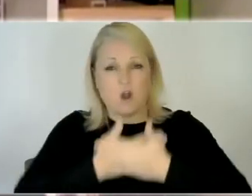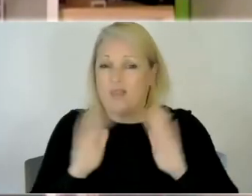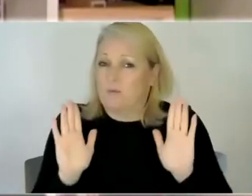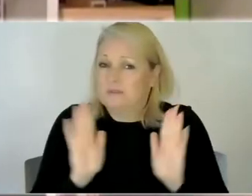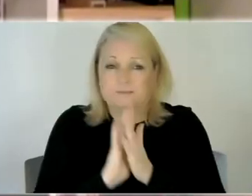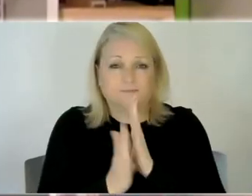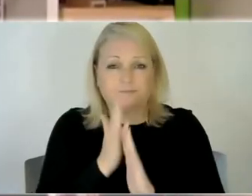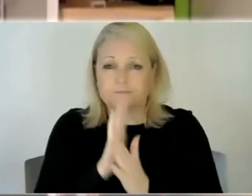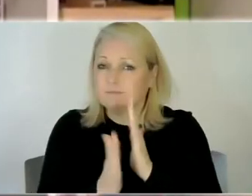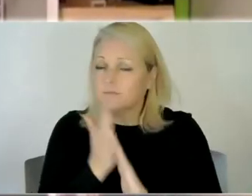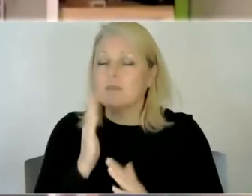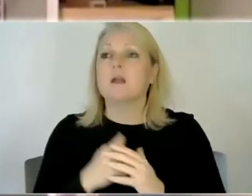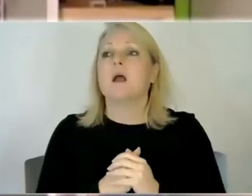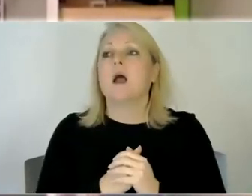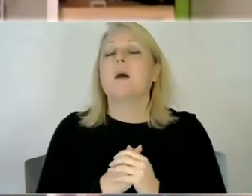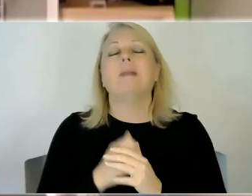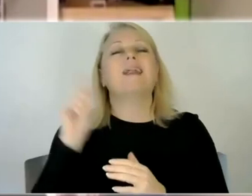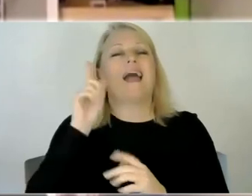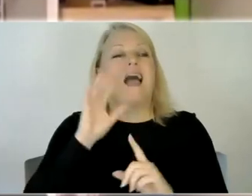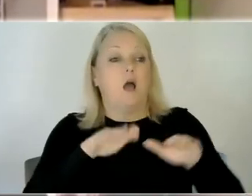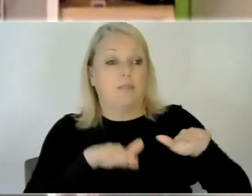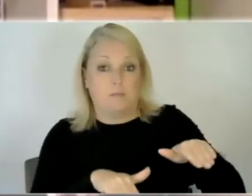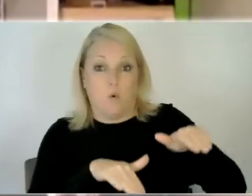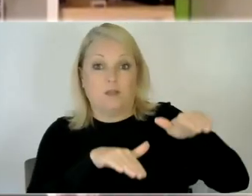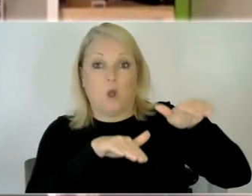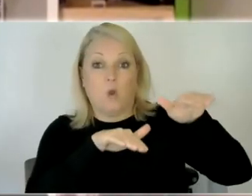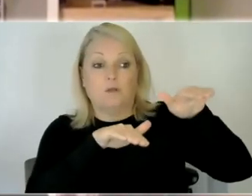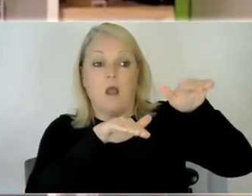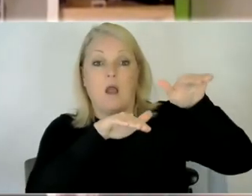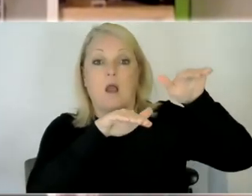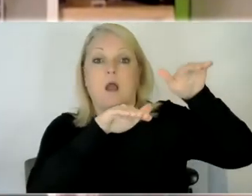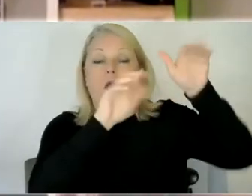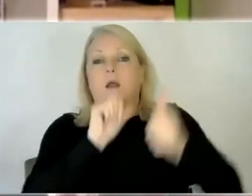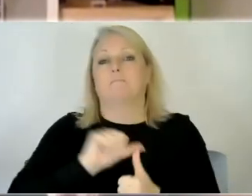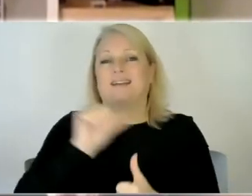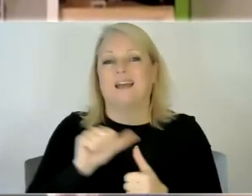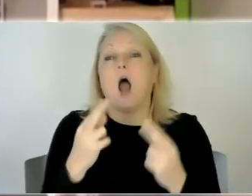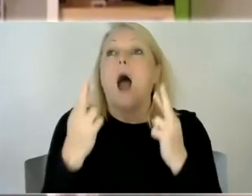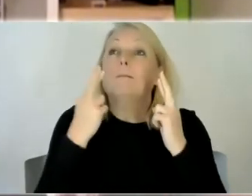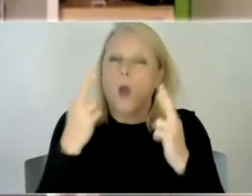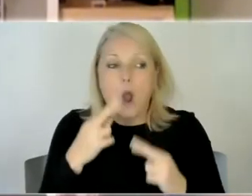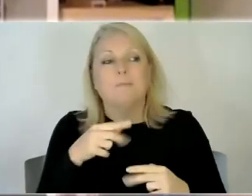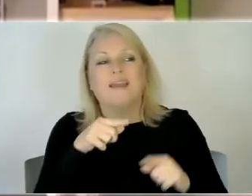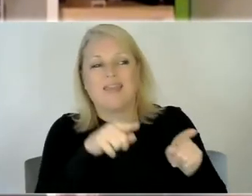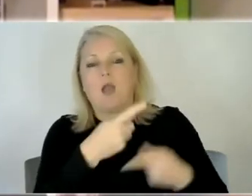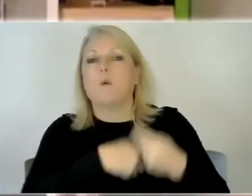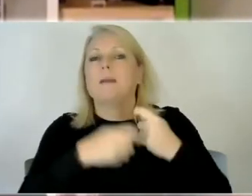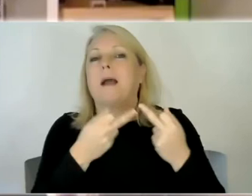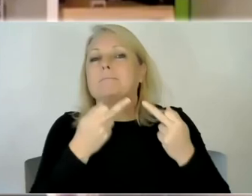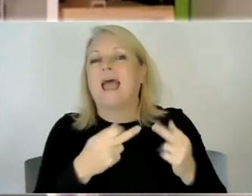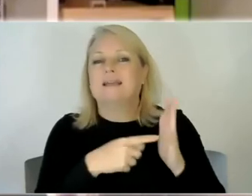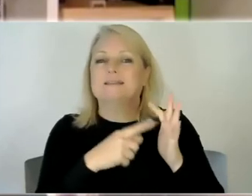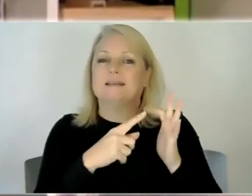but it's getting better as they're getting older hoping they're going to become lazy teenagers and and sleep in a bit um